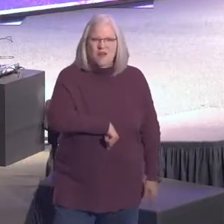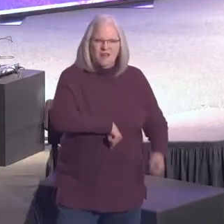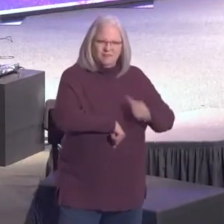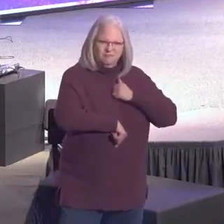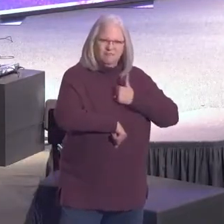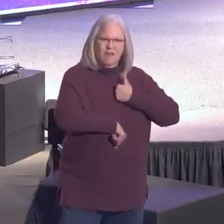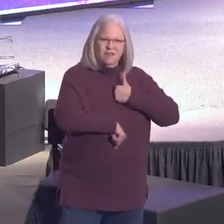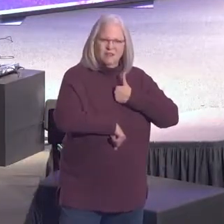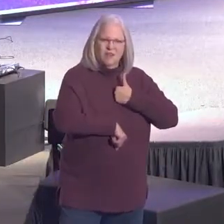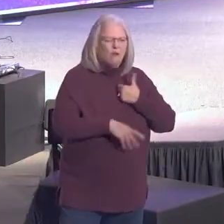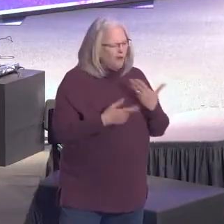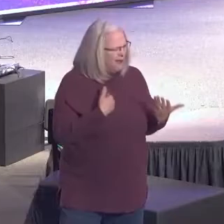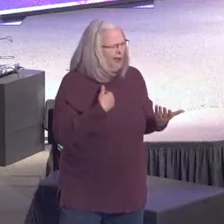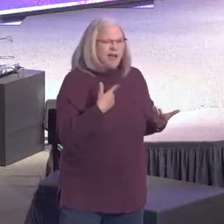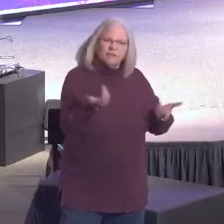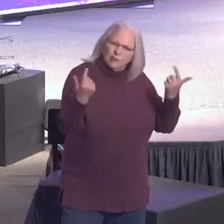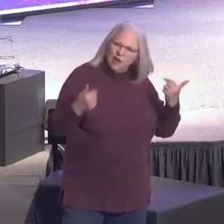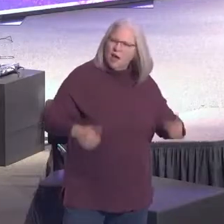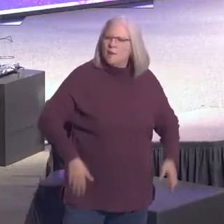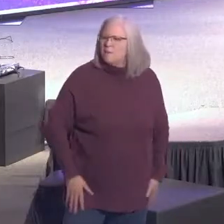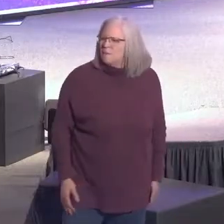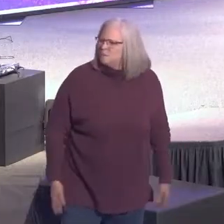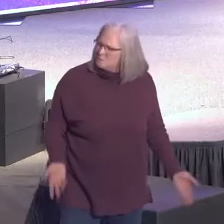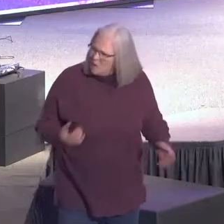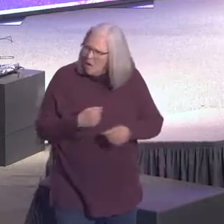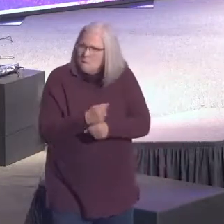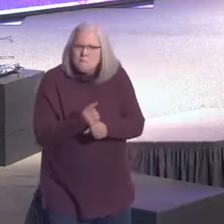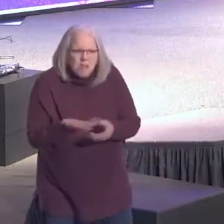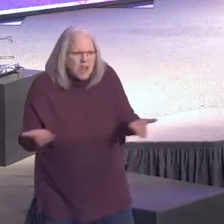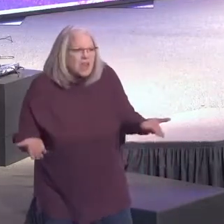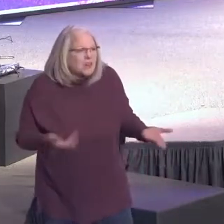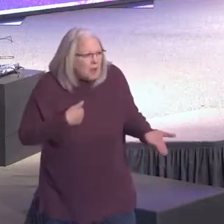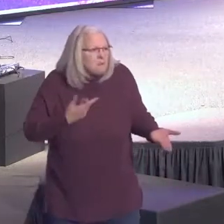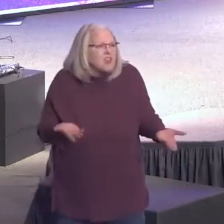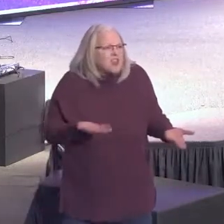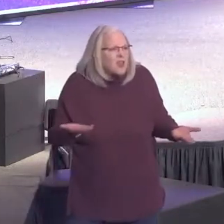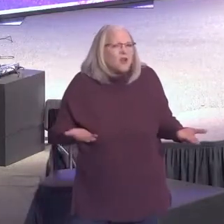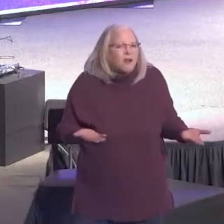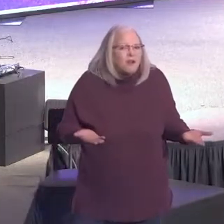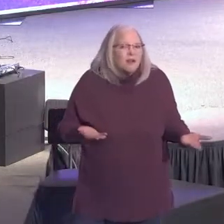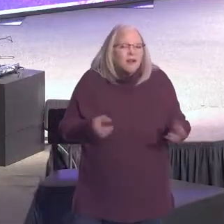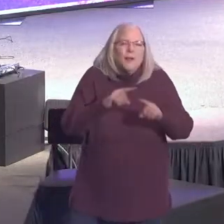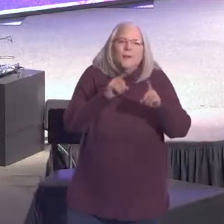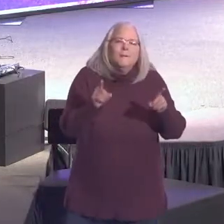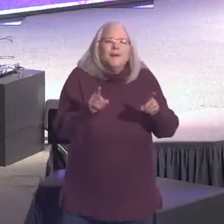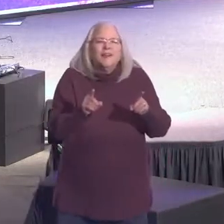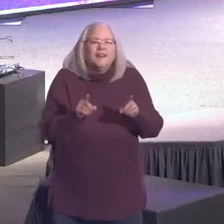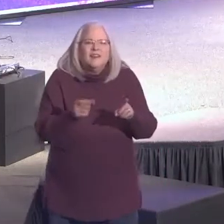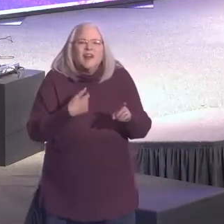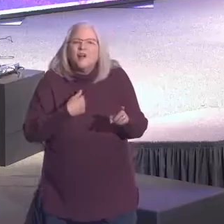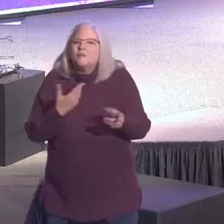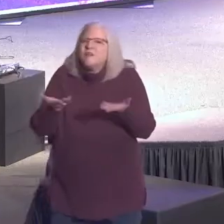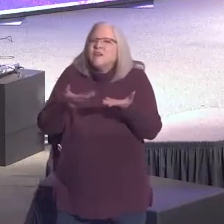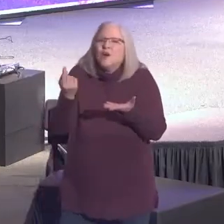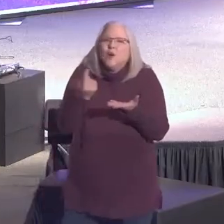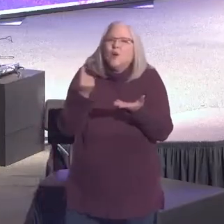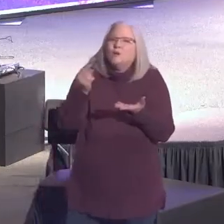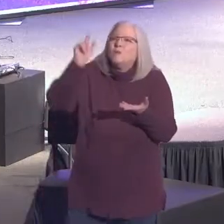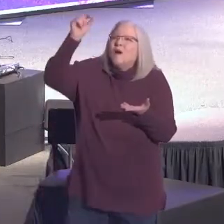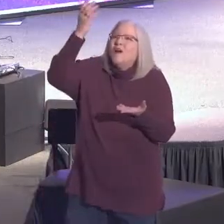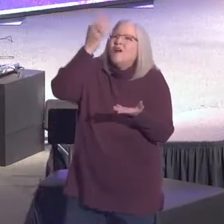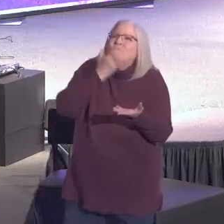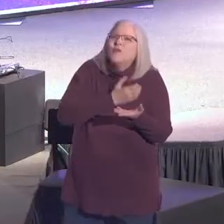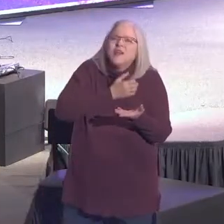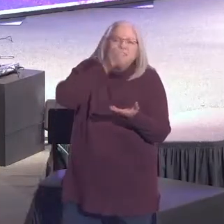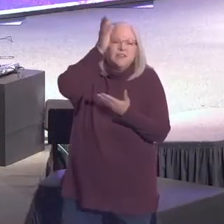Feeling like I've done it. I've arrived. I've made it. You are where you are by the grace of God. We are here